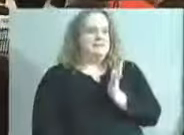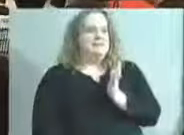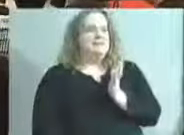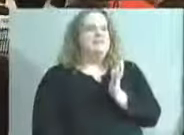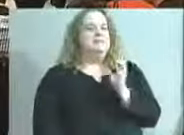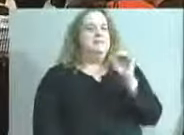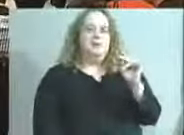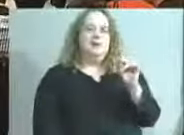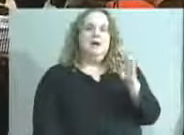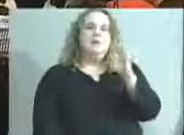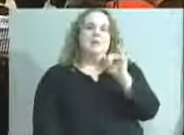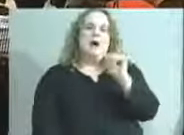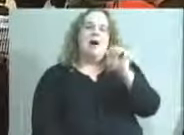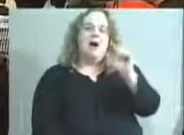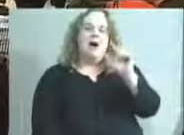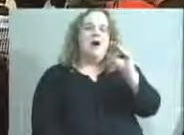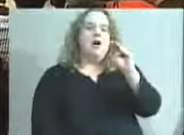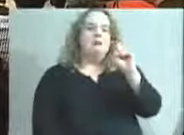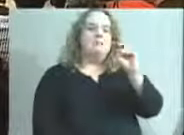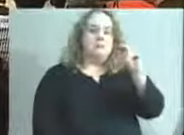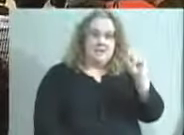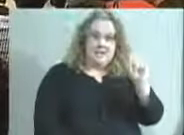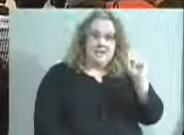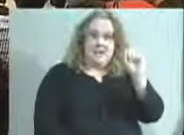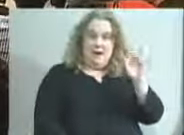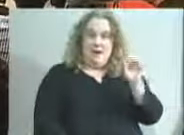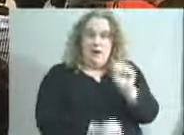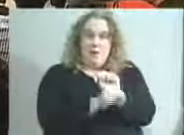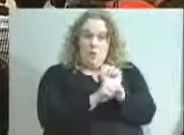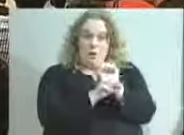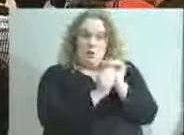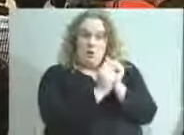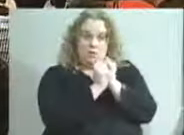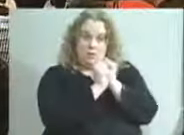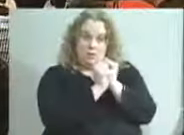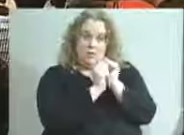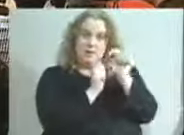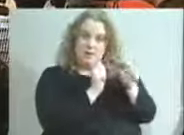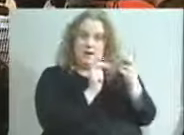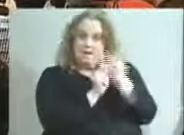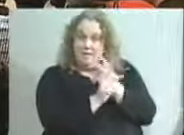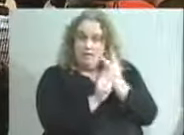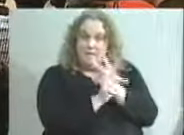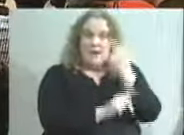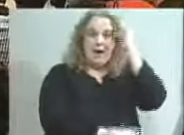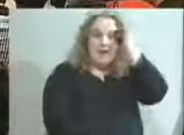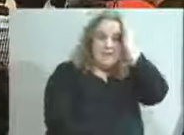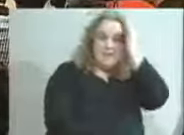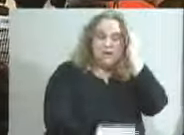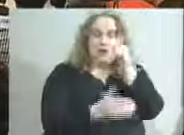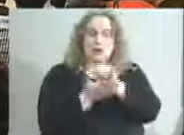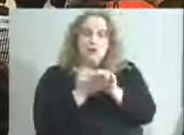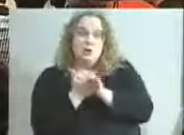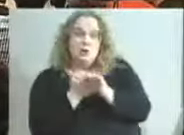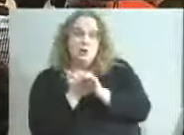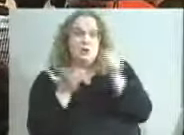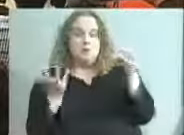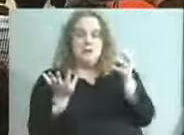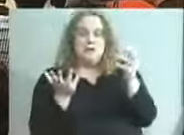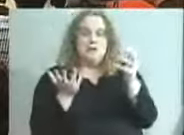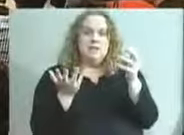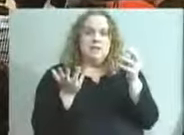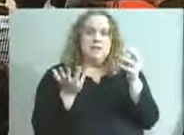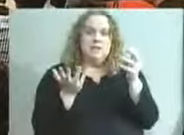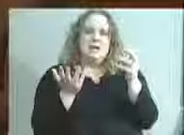All Means and possibly say yes if we work with them also is what they've found in Buffalo and Syracuse is when they've leaned out the existing